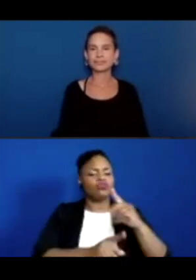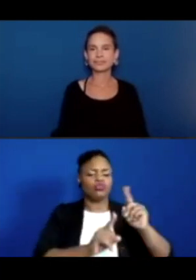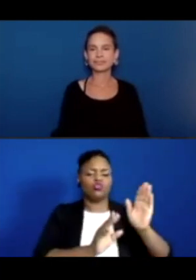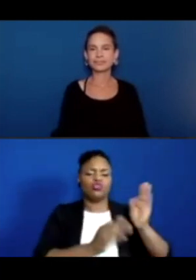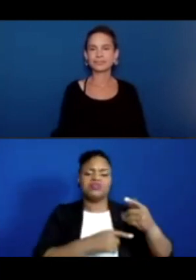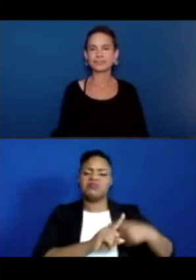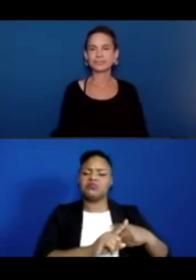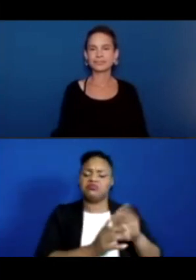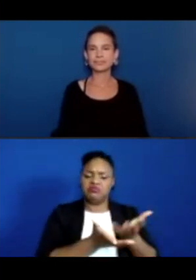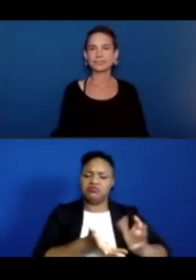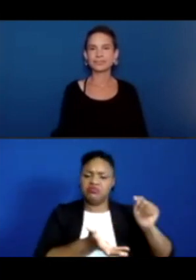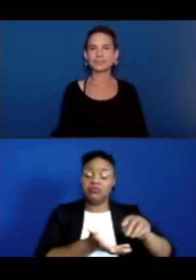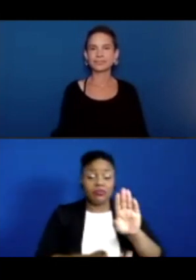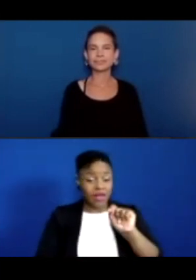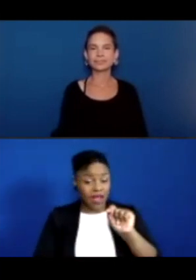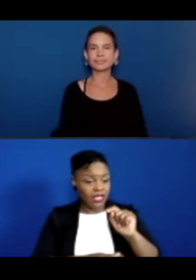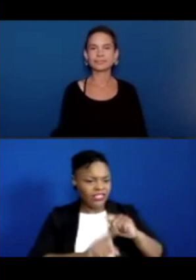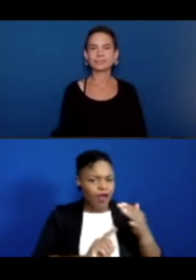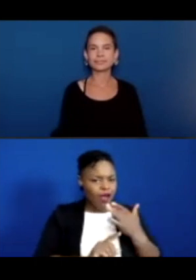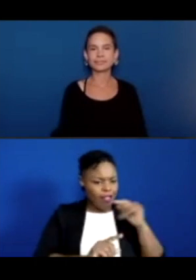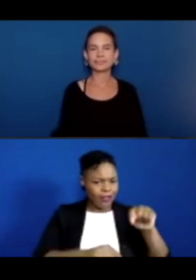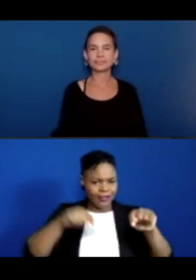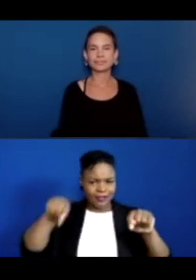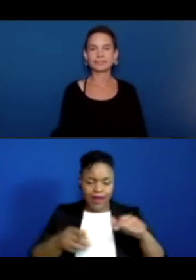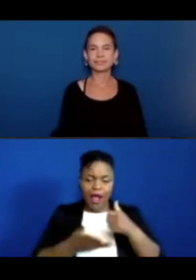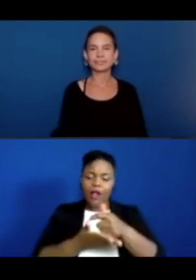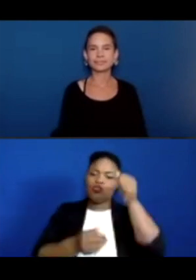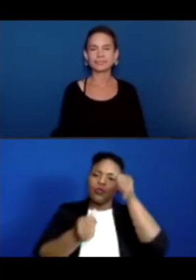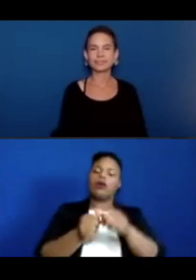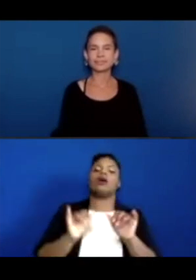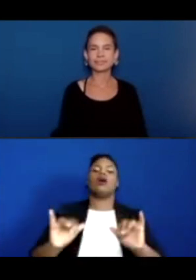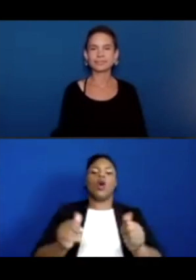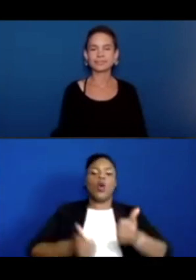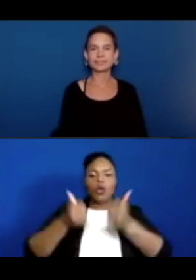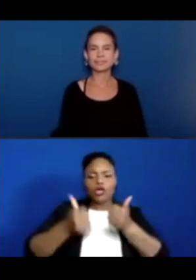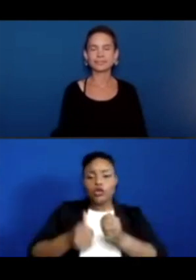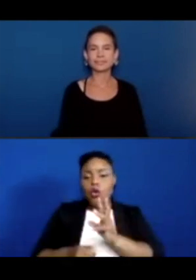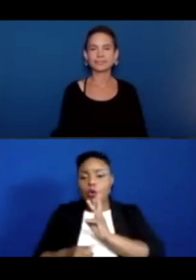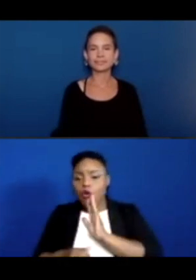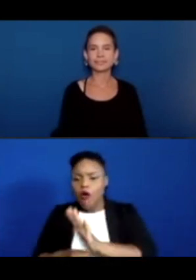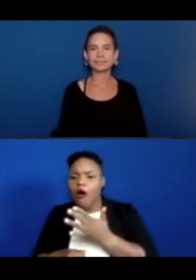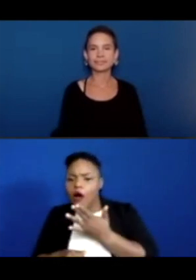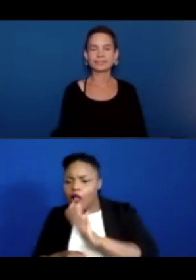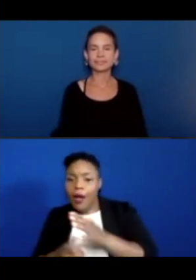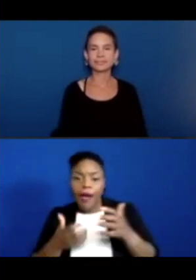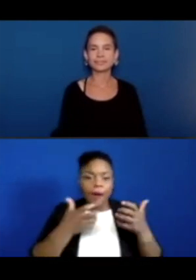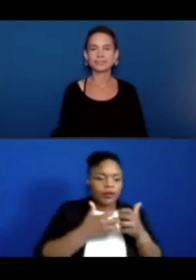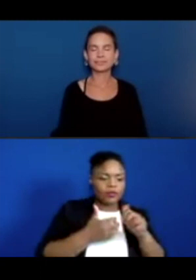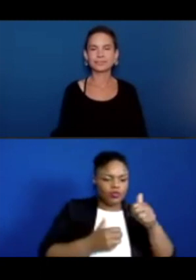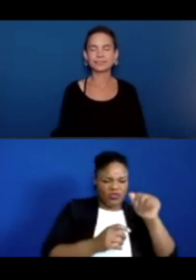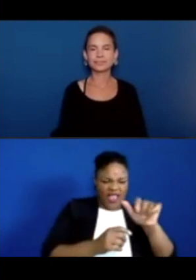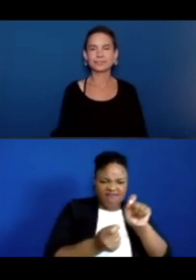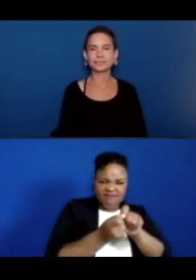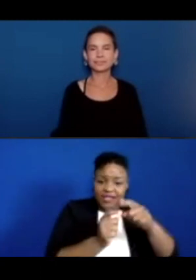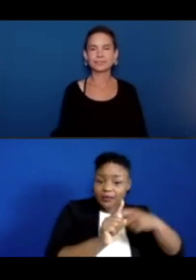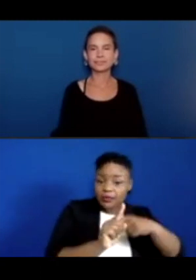to just kind of figure out which ones are which temperatures. And really three bowls. Just a very simple at home experiment